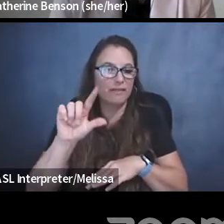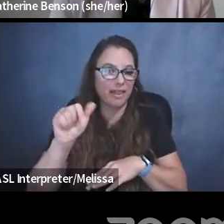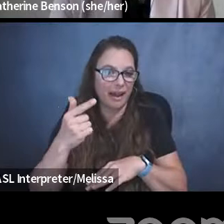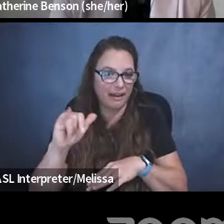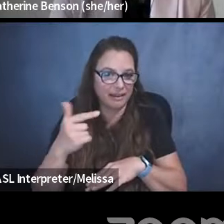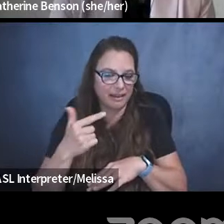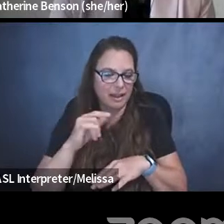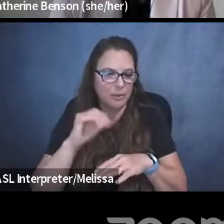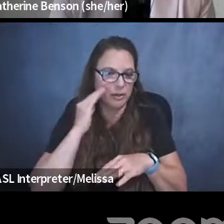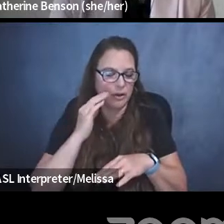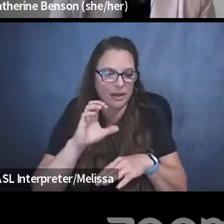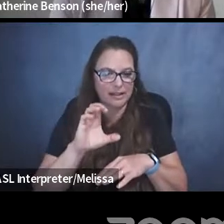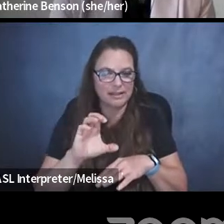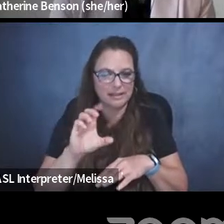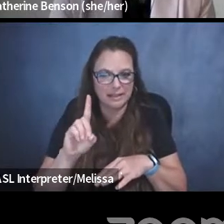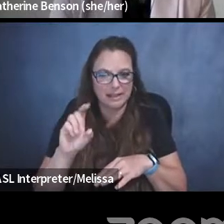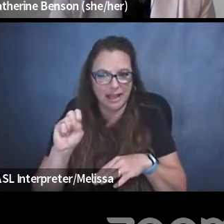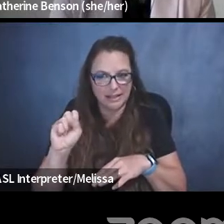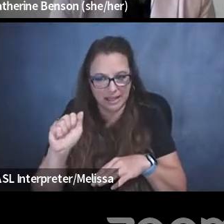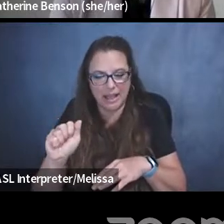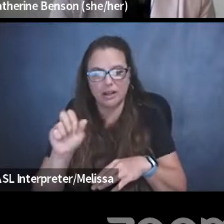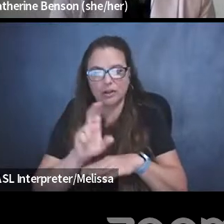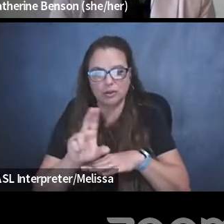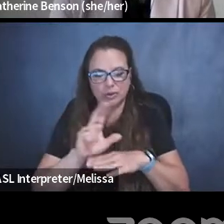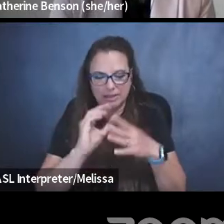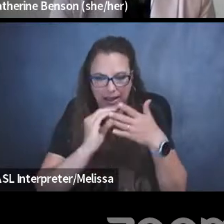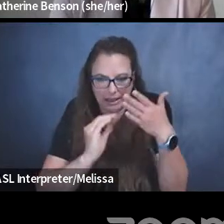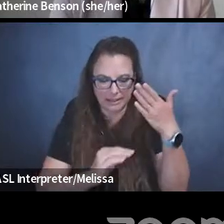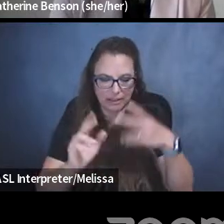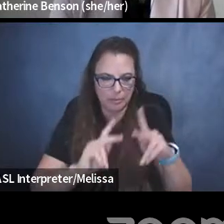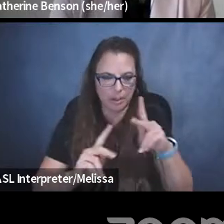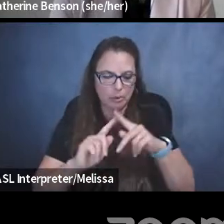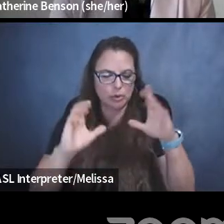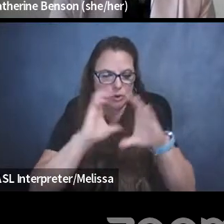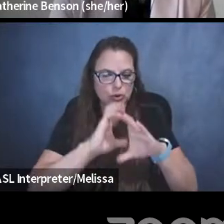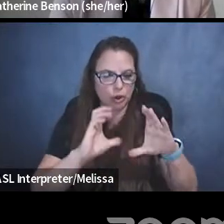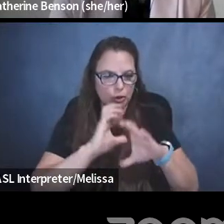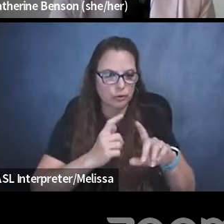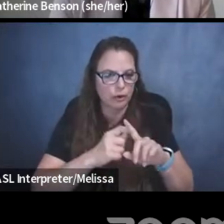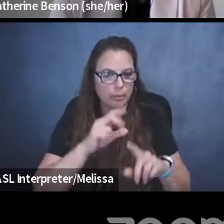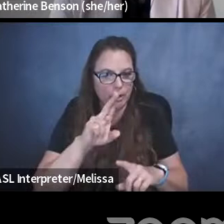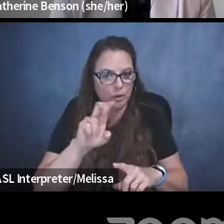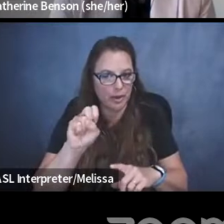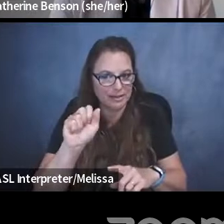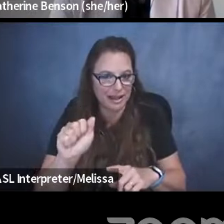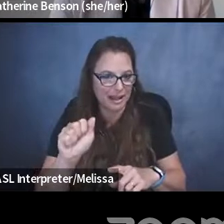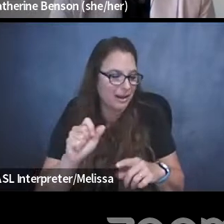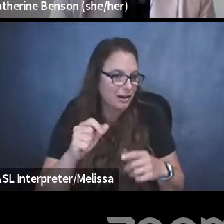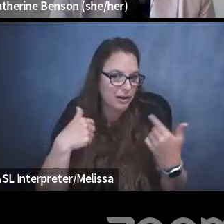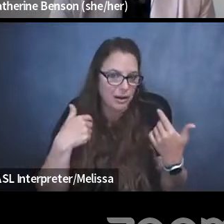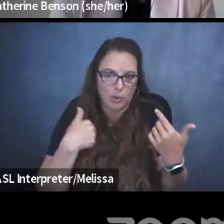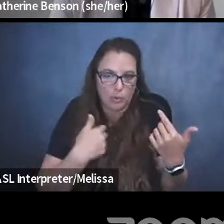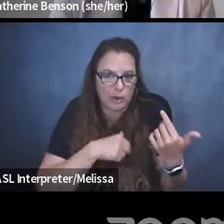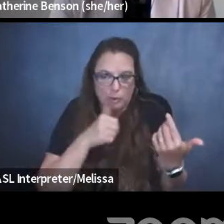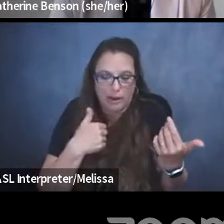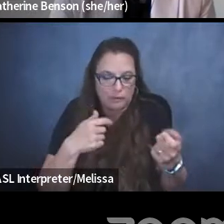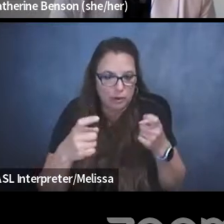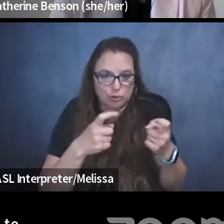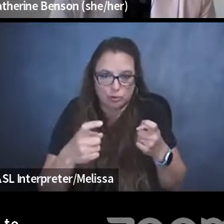that the CBSA also uses a list of people to search from the USA, which, of course, we have no control or scrutiny over.